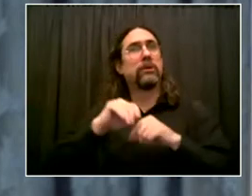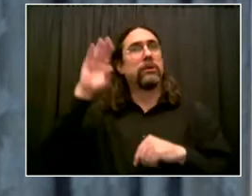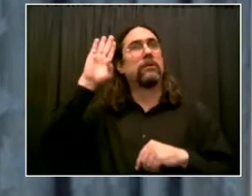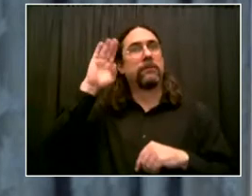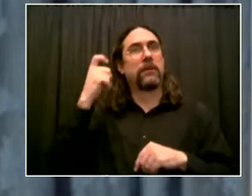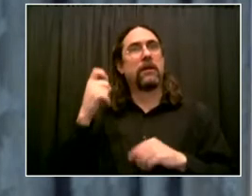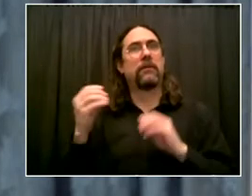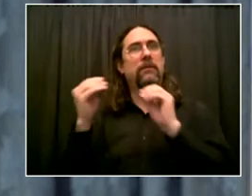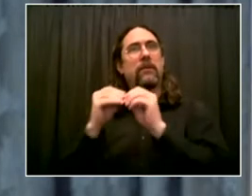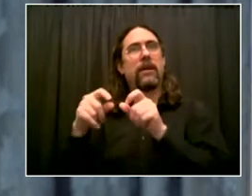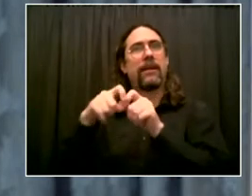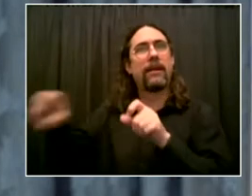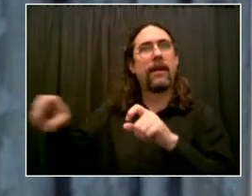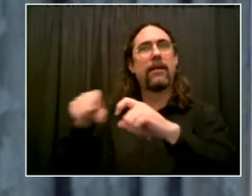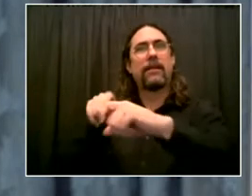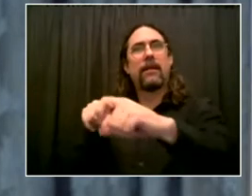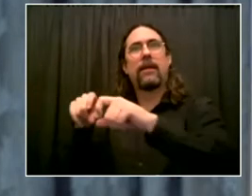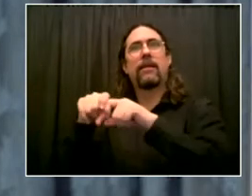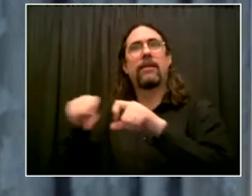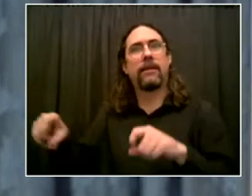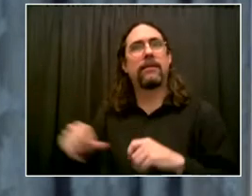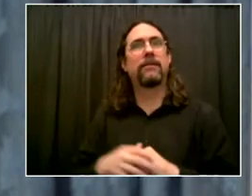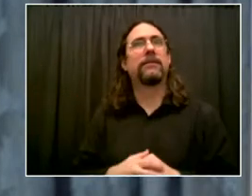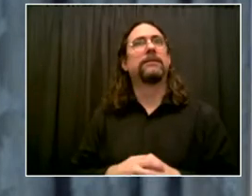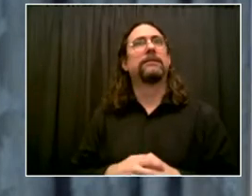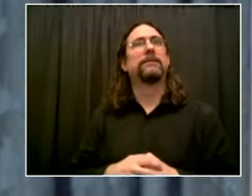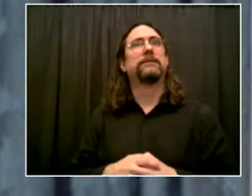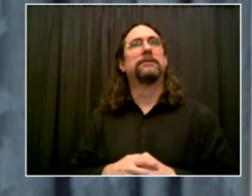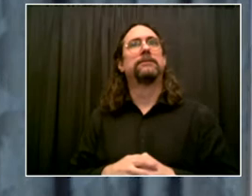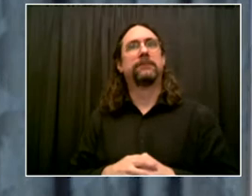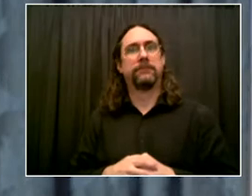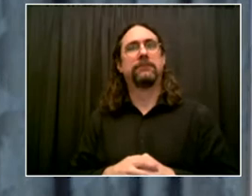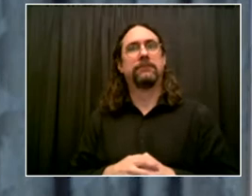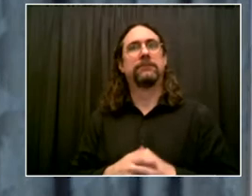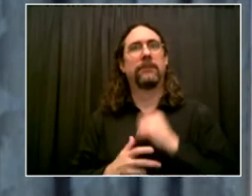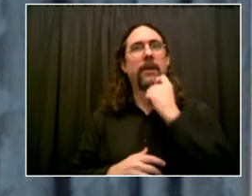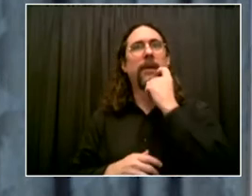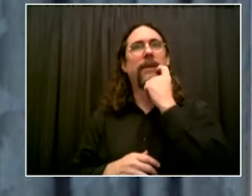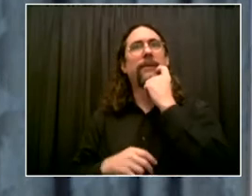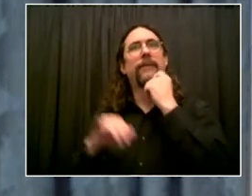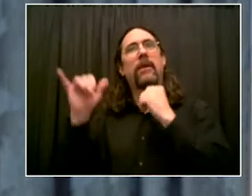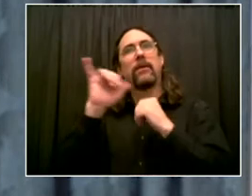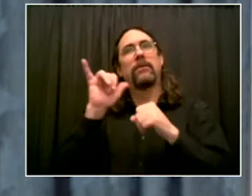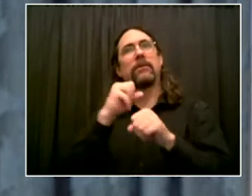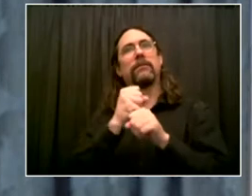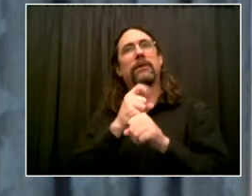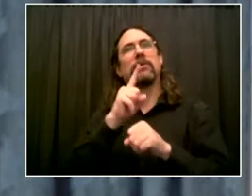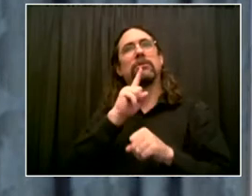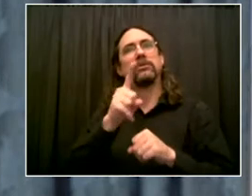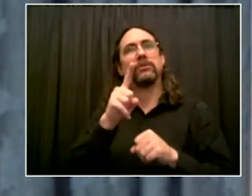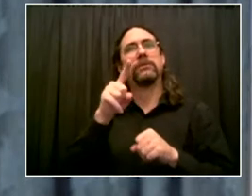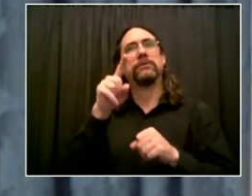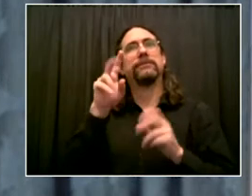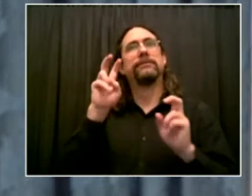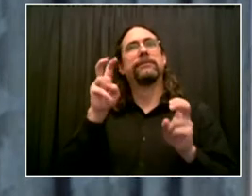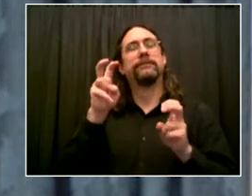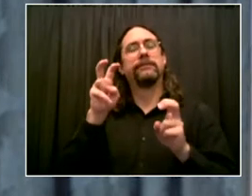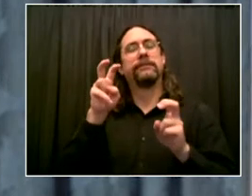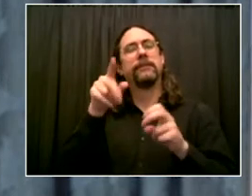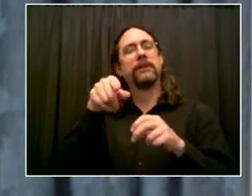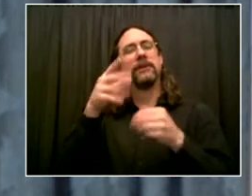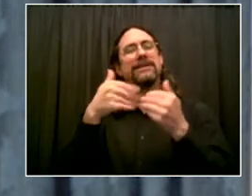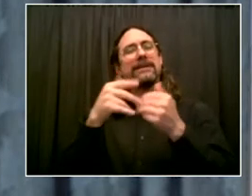bus safer for the passengers, protected bike lanes, and pedestrian safety improvements. We're also introducing